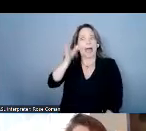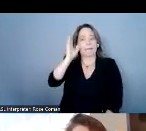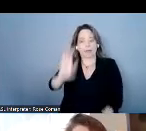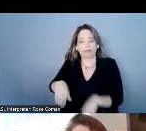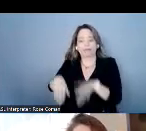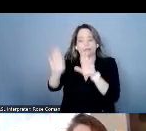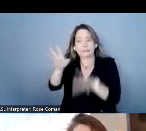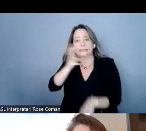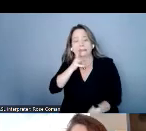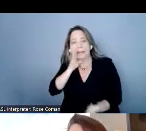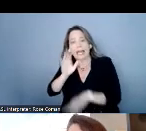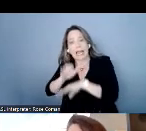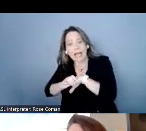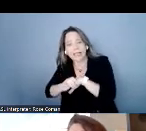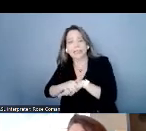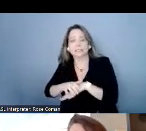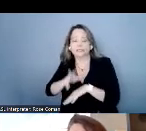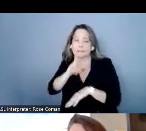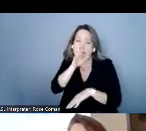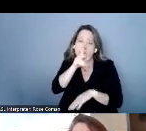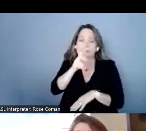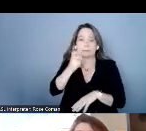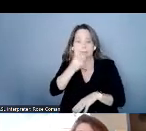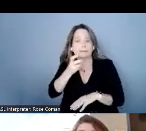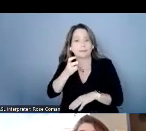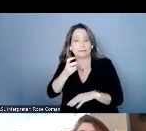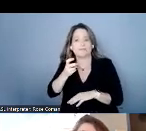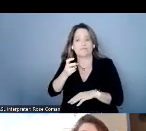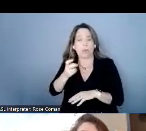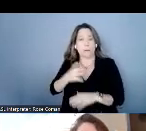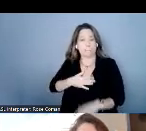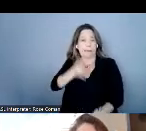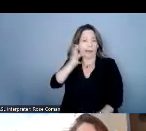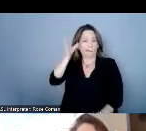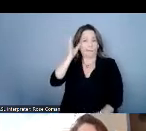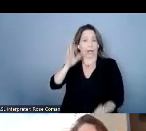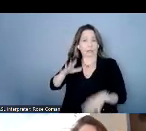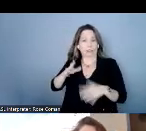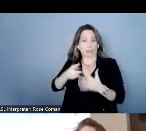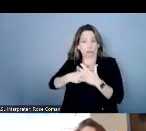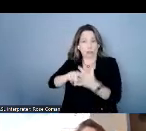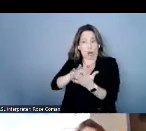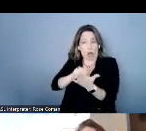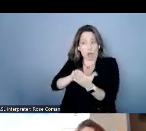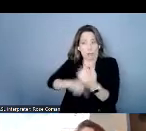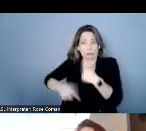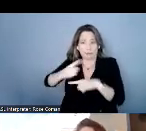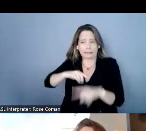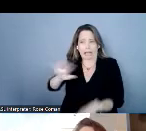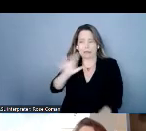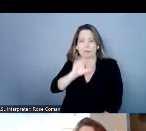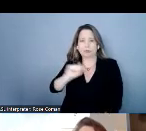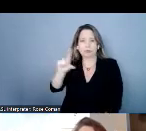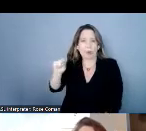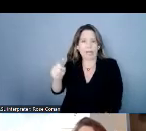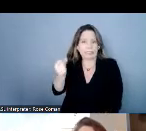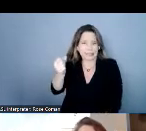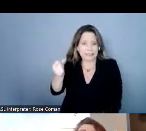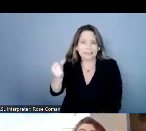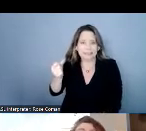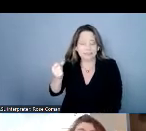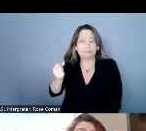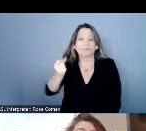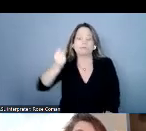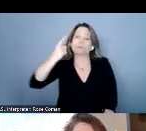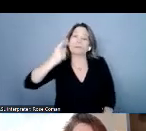and with spoken language they actually only learned how to sign when they were in their 20s language somebody who is born